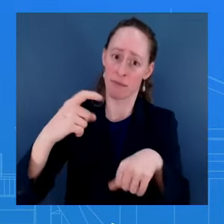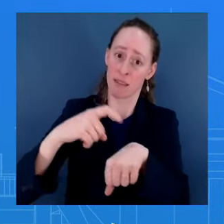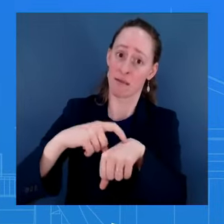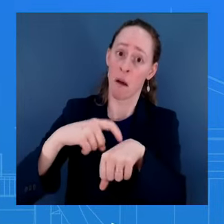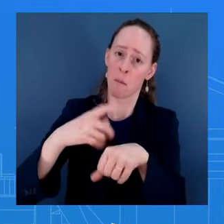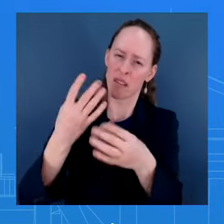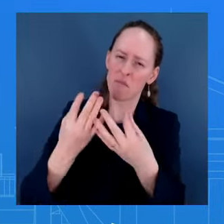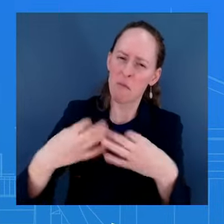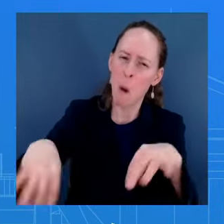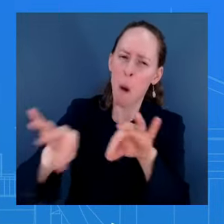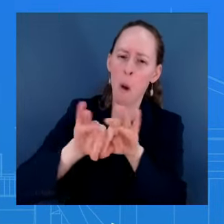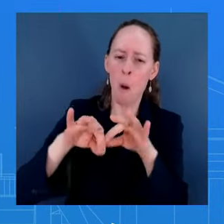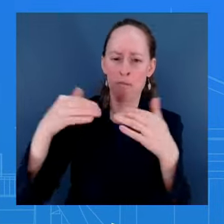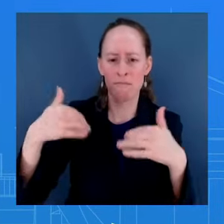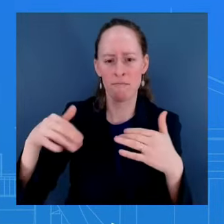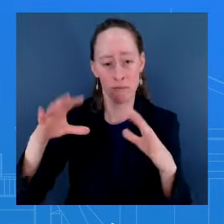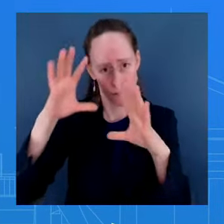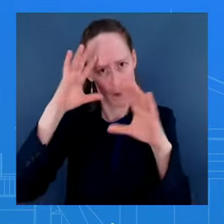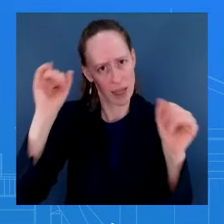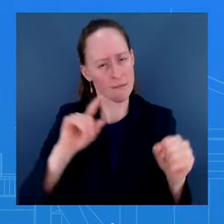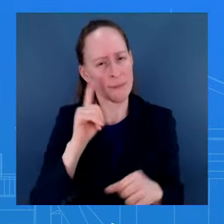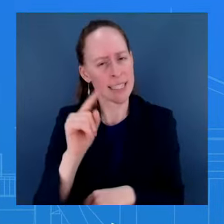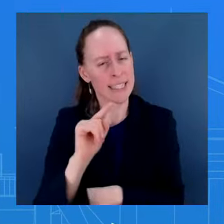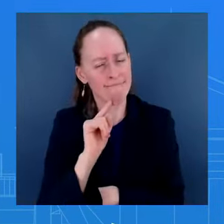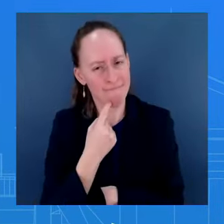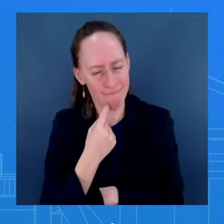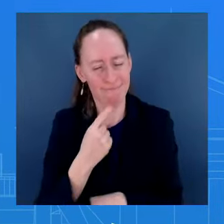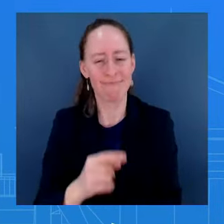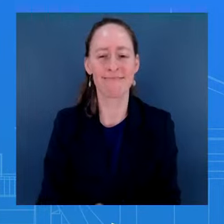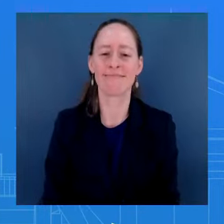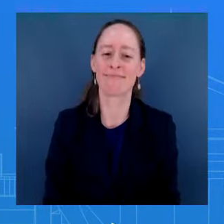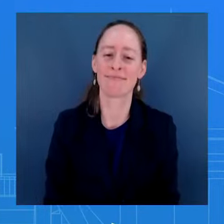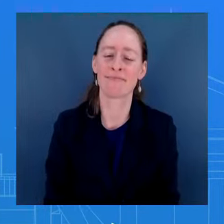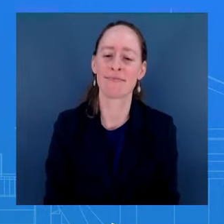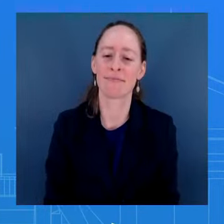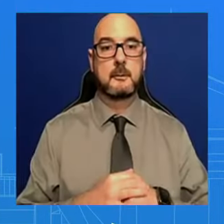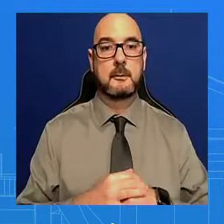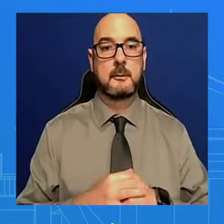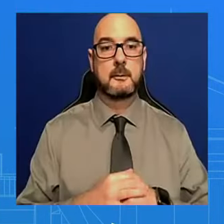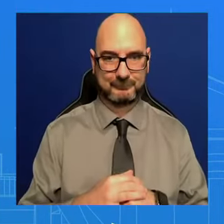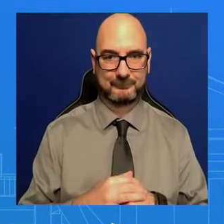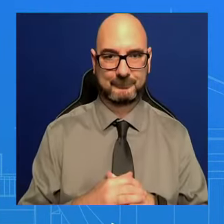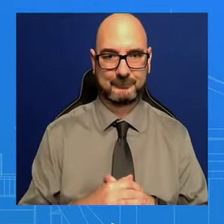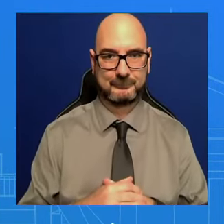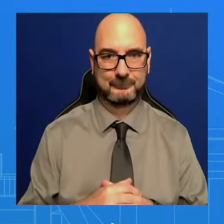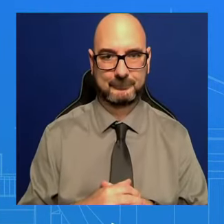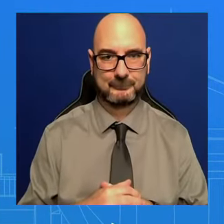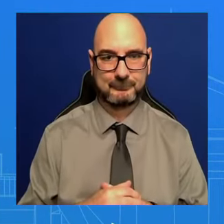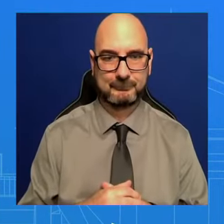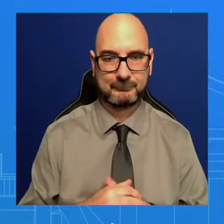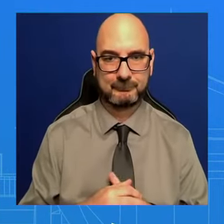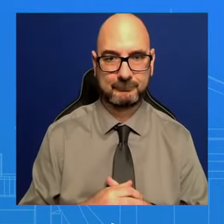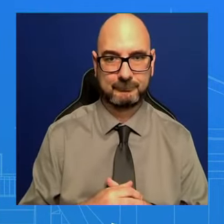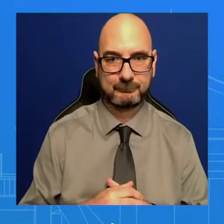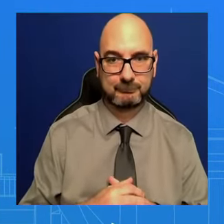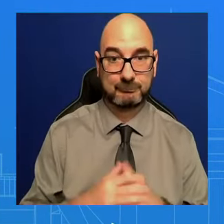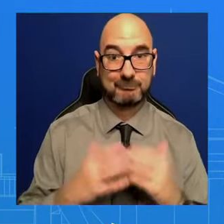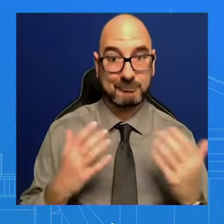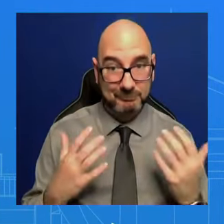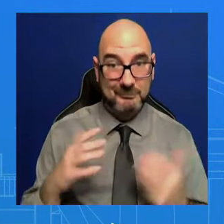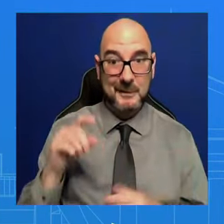very seriously. Go ahead, Karen. Thanks, Karine. A federal judge in Texas ruled that the minority business development